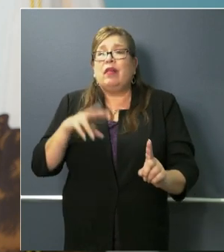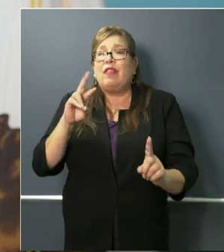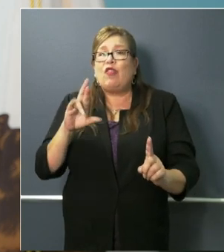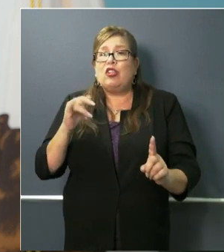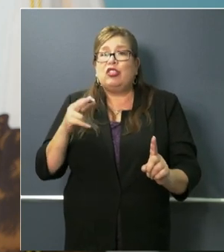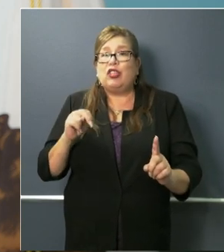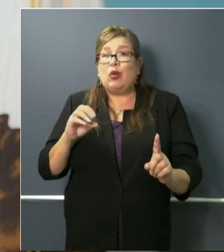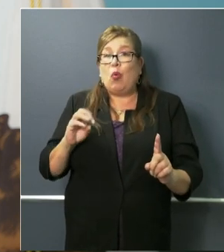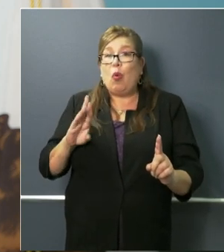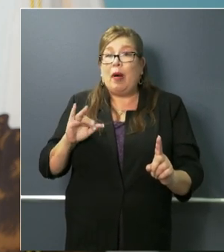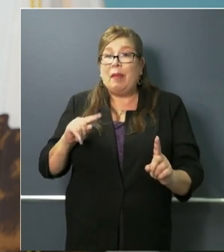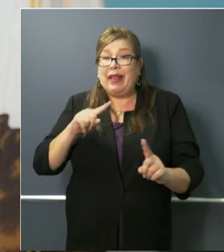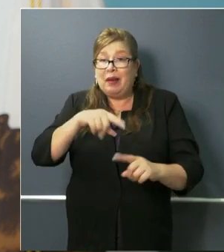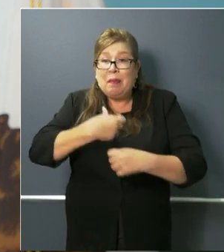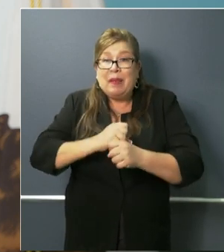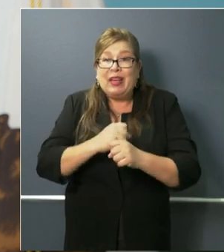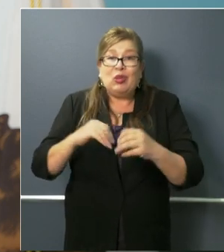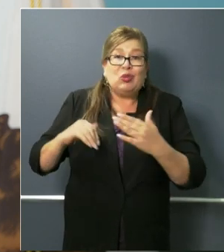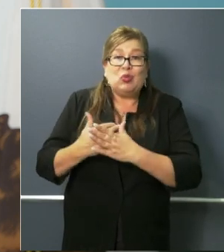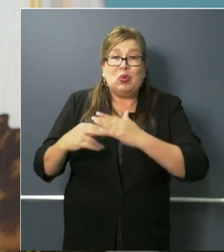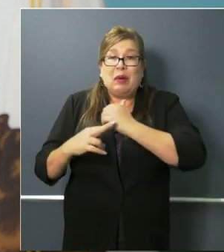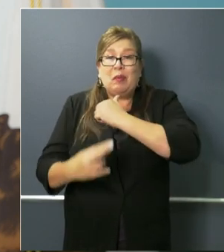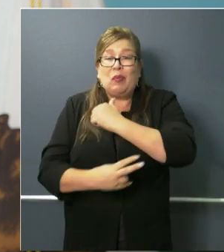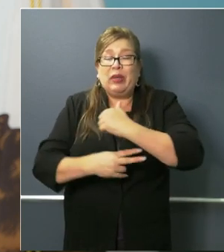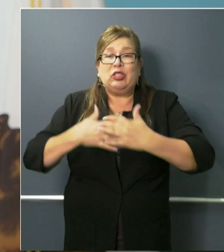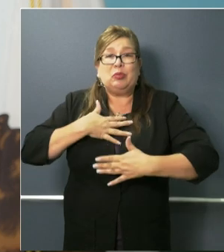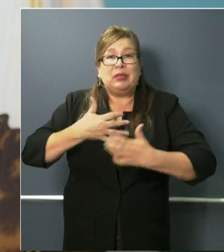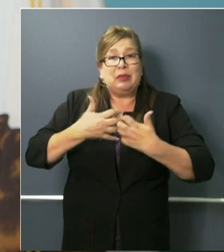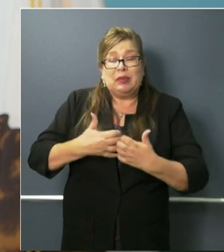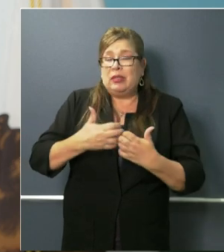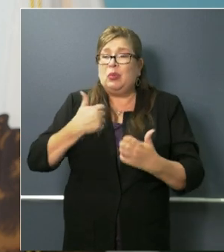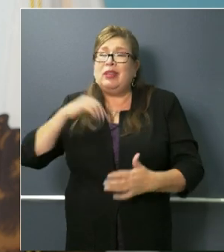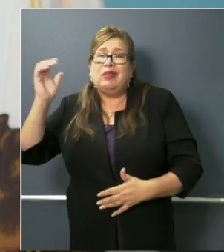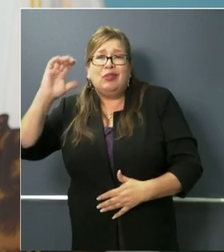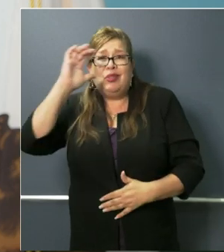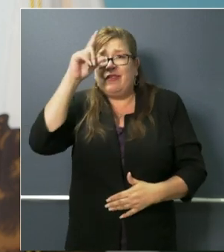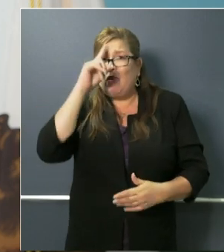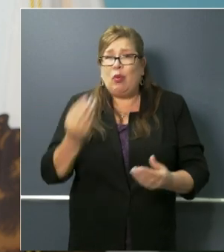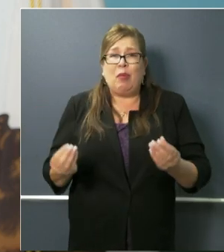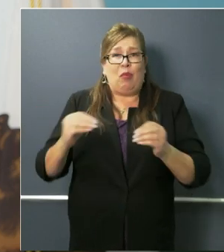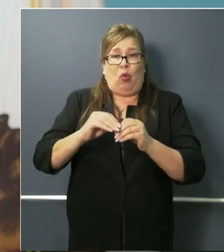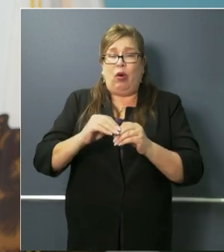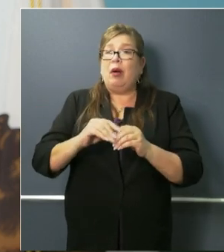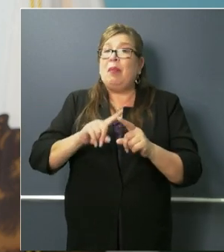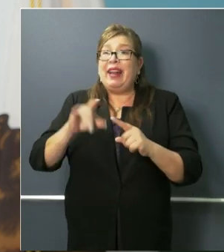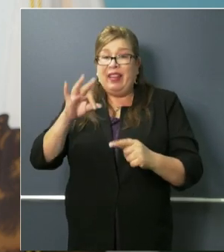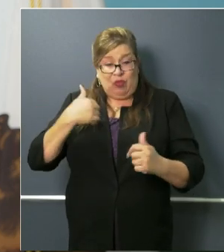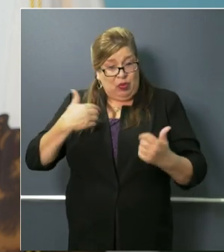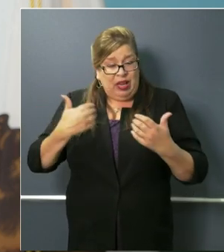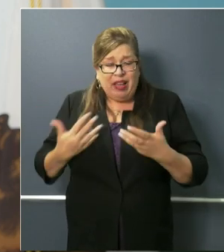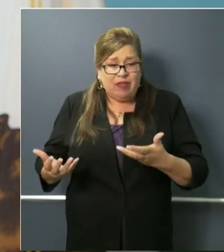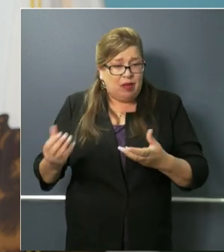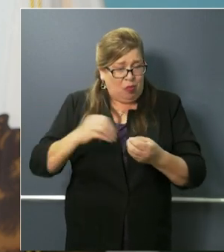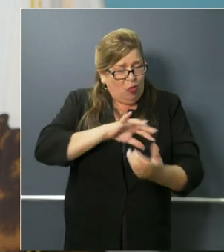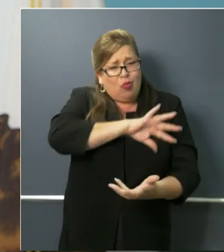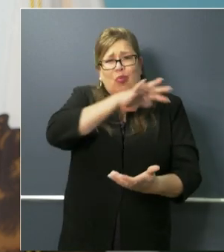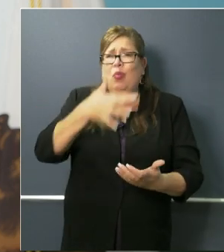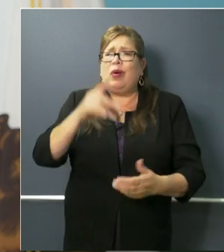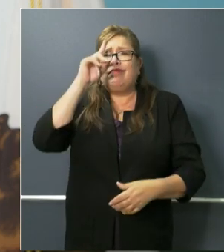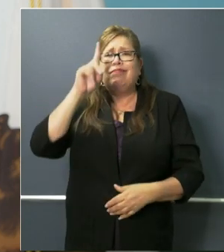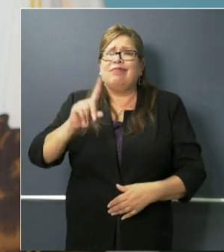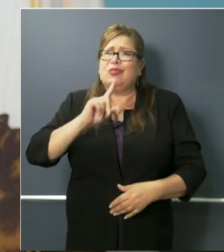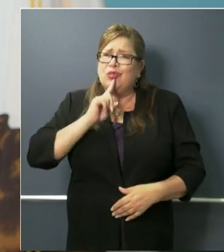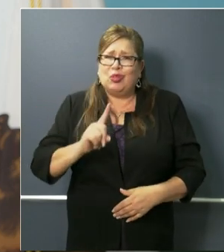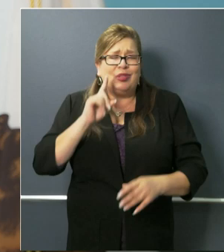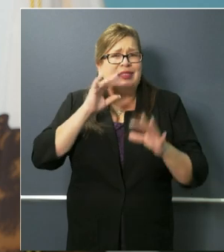ventilators we're working on the open market to procure even more but if we're in a position to do that absolutely unequivocally